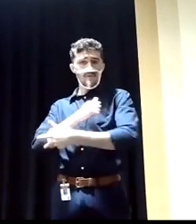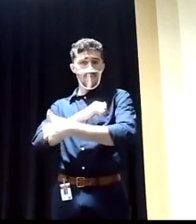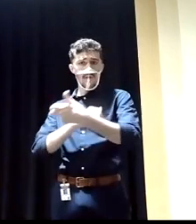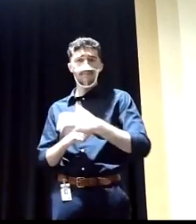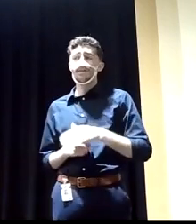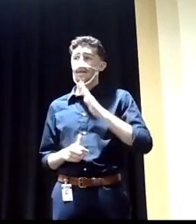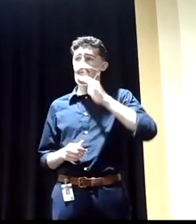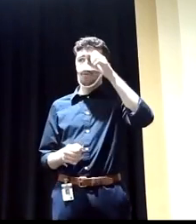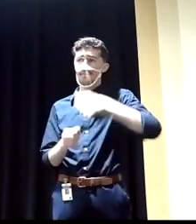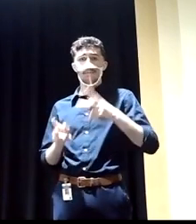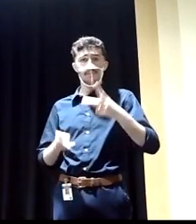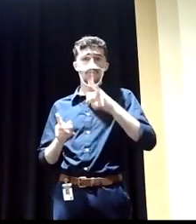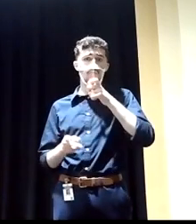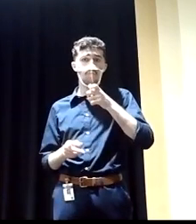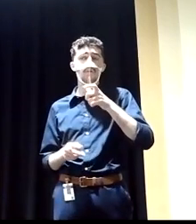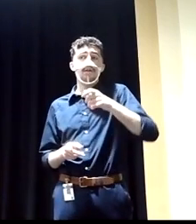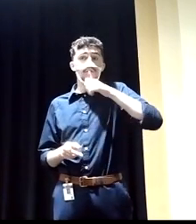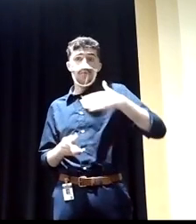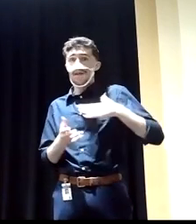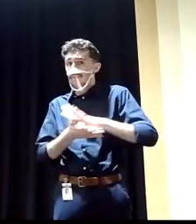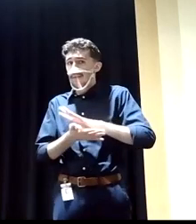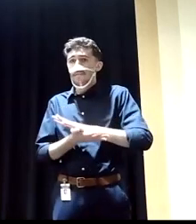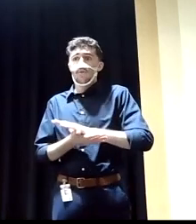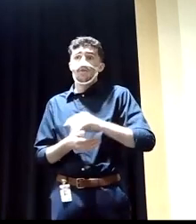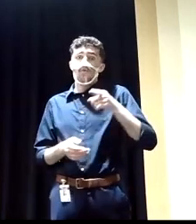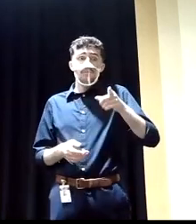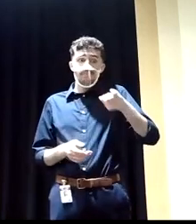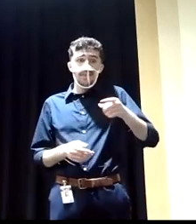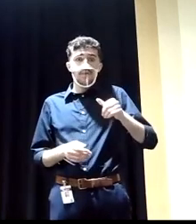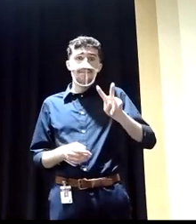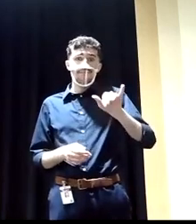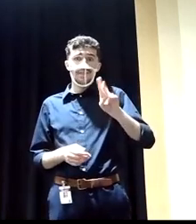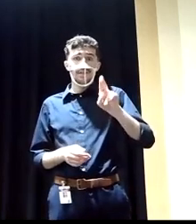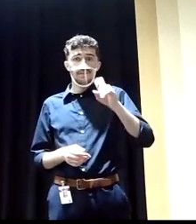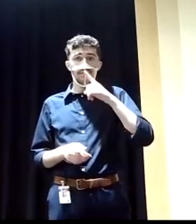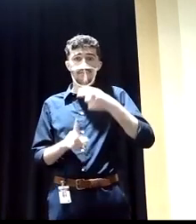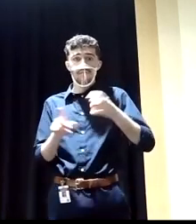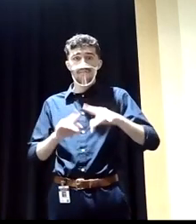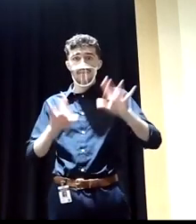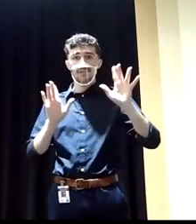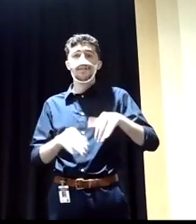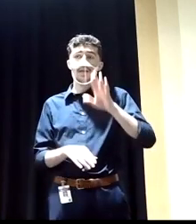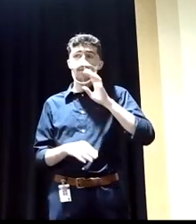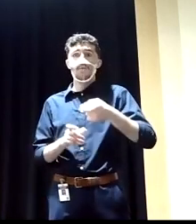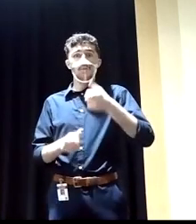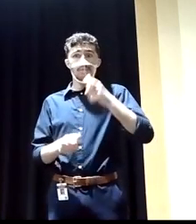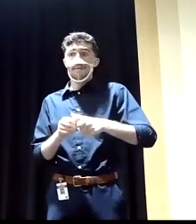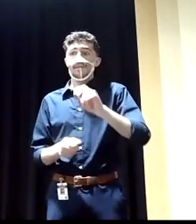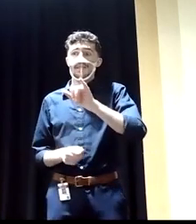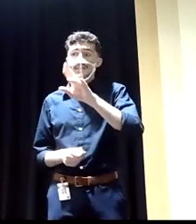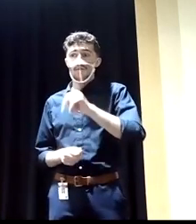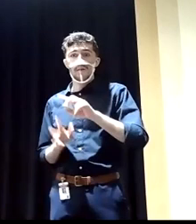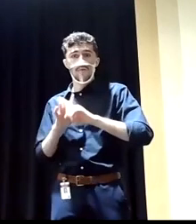the undocumented women who are being victims of violence. I'll remember the Haitian refugees and Palestinian refugees and Syrian refugees